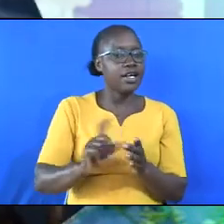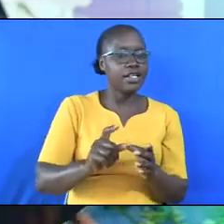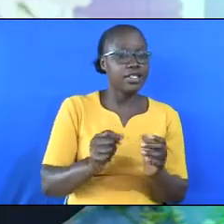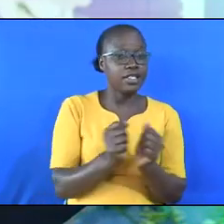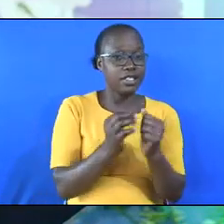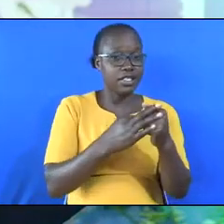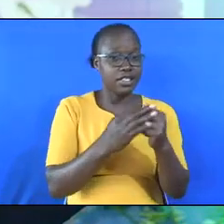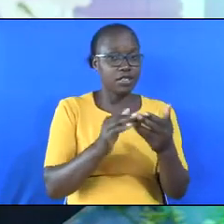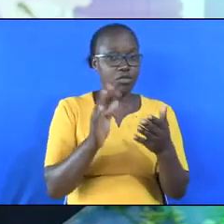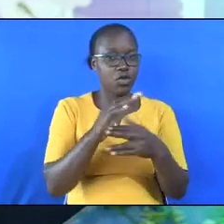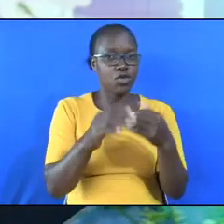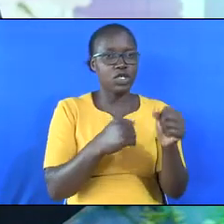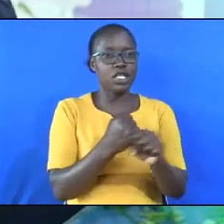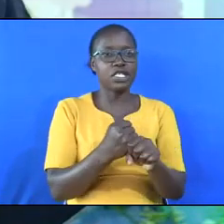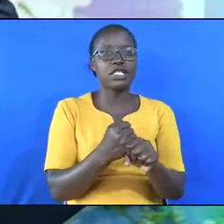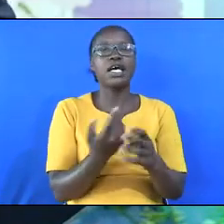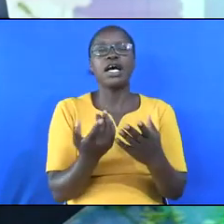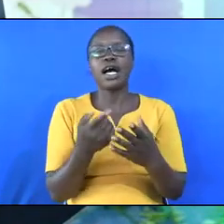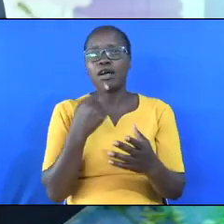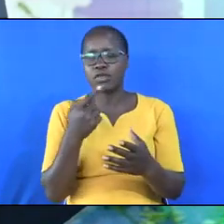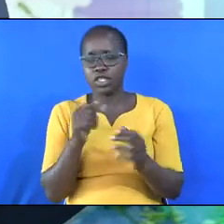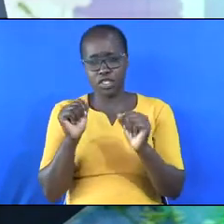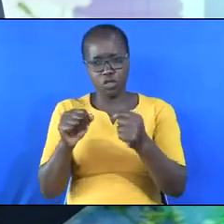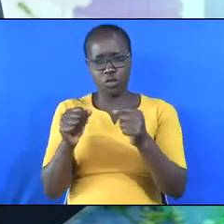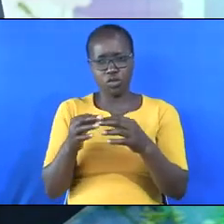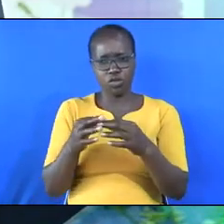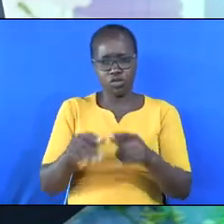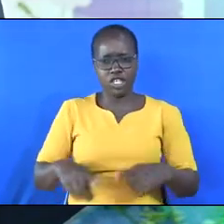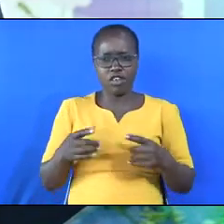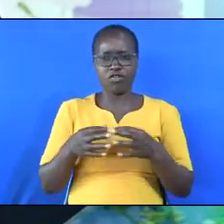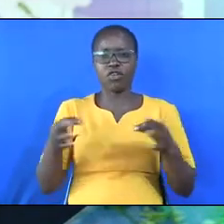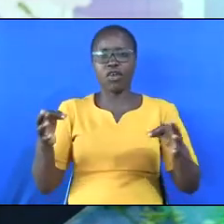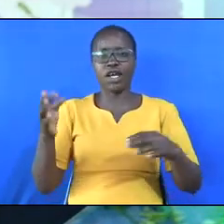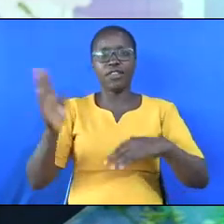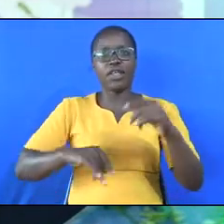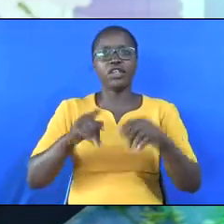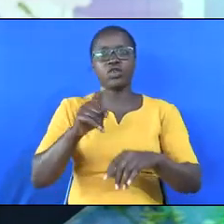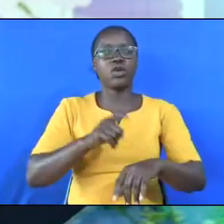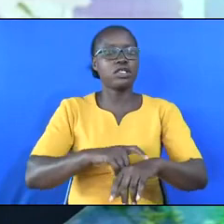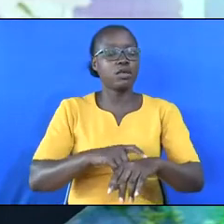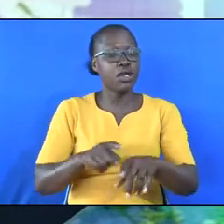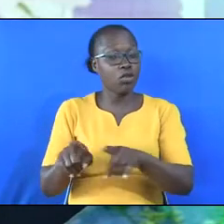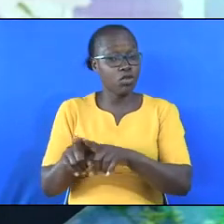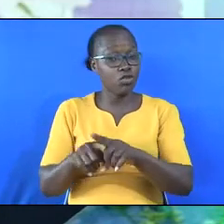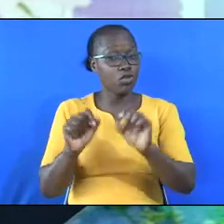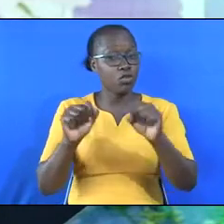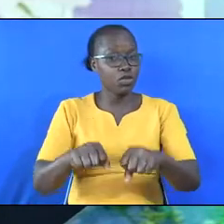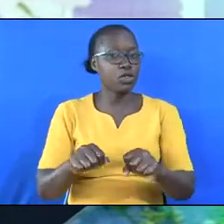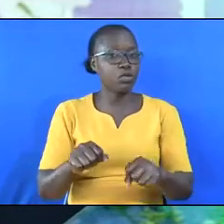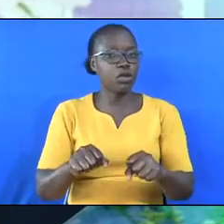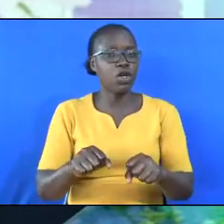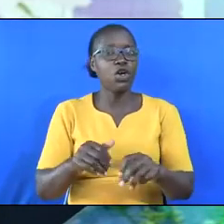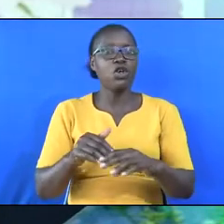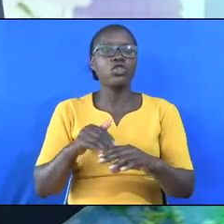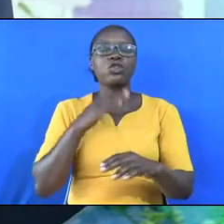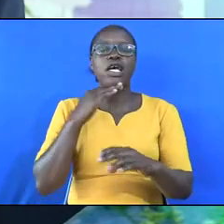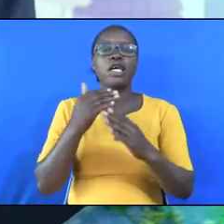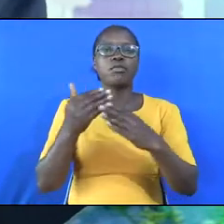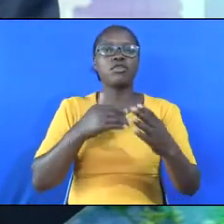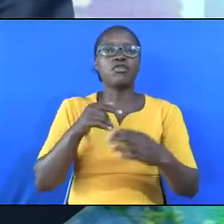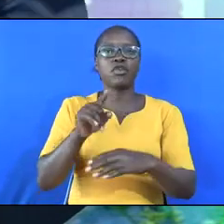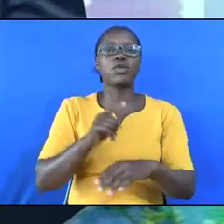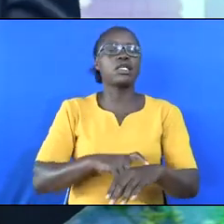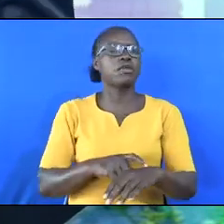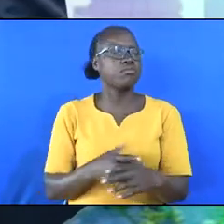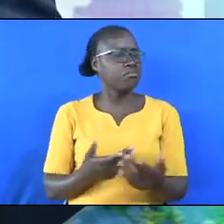What I'm saying is that it is possible to live longer than your time. And it is also possible to die before your time.